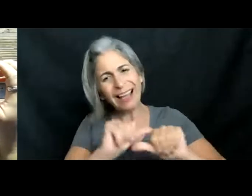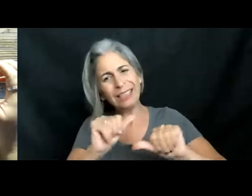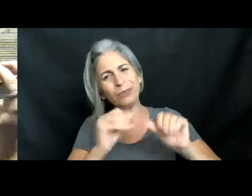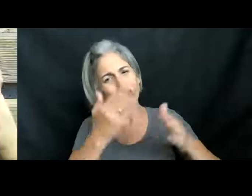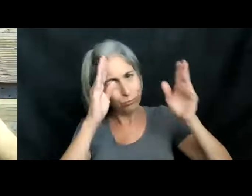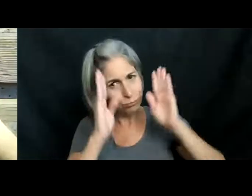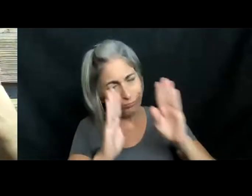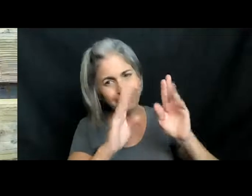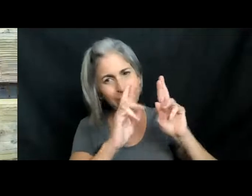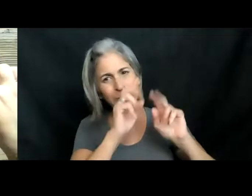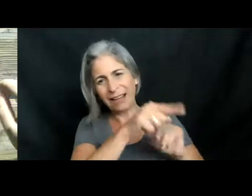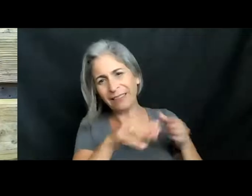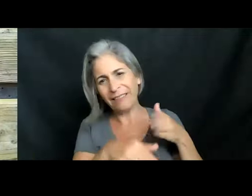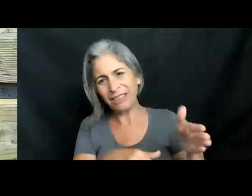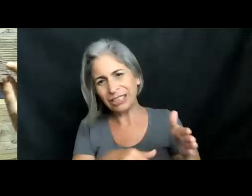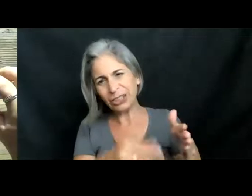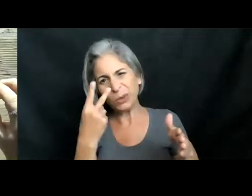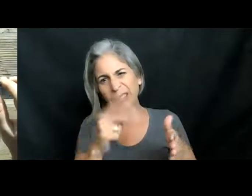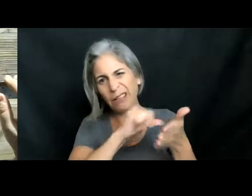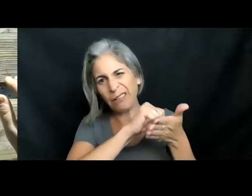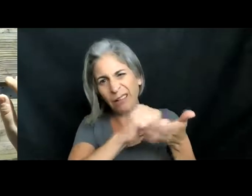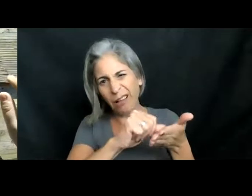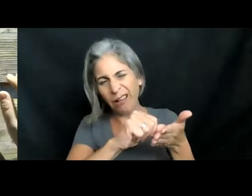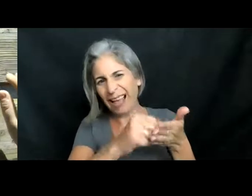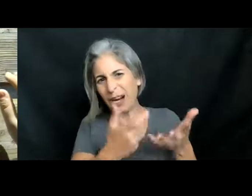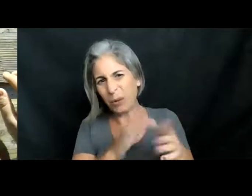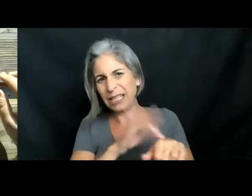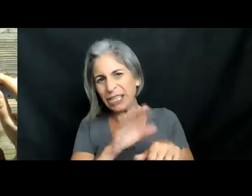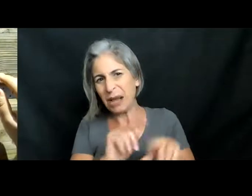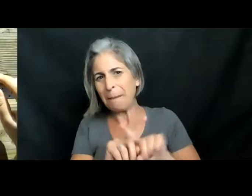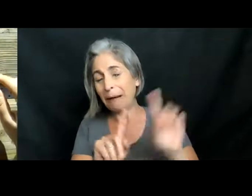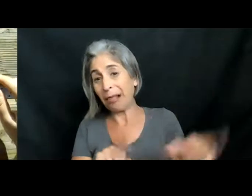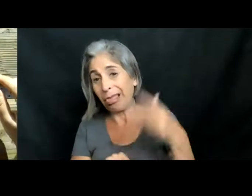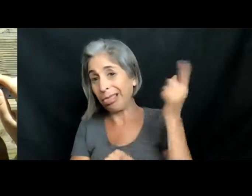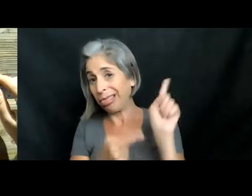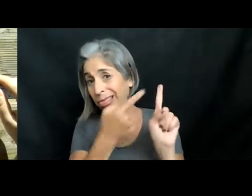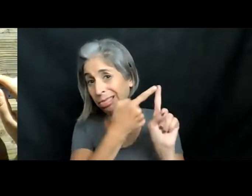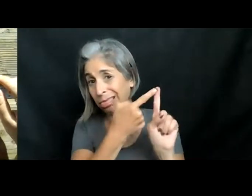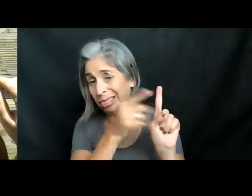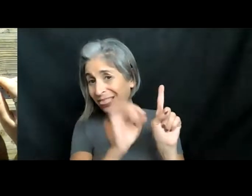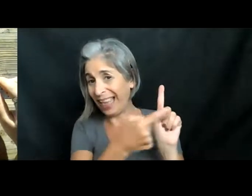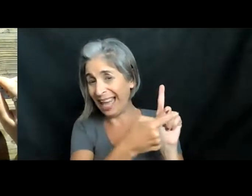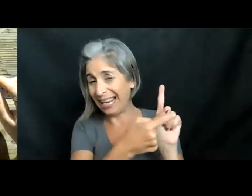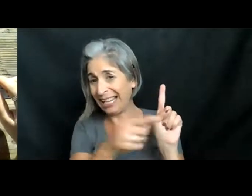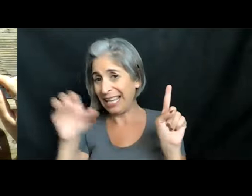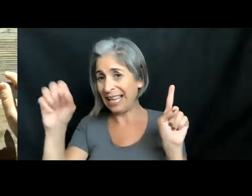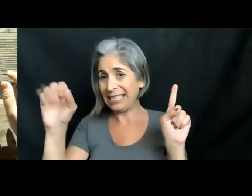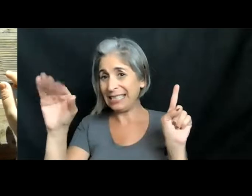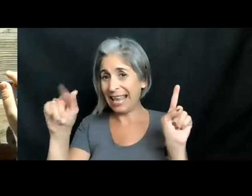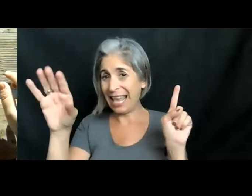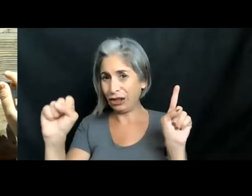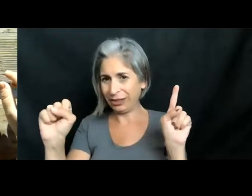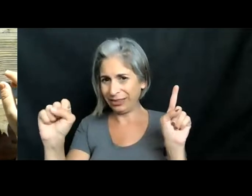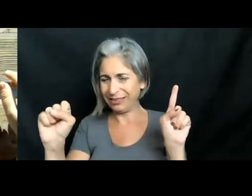now that I've been cutting into him, I don't want to touch it now that my hands clean, but you can see this pile of scales coming off of him.